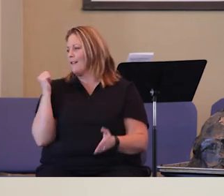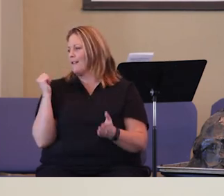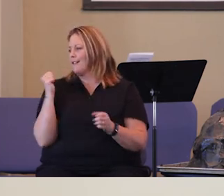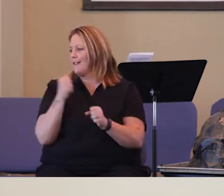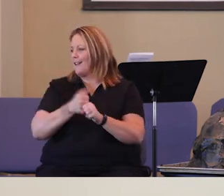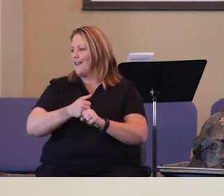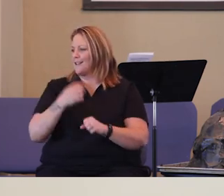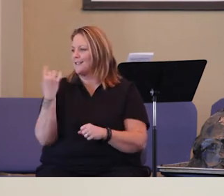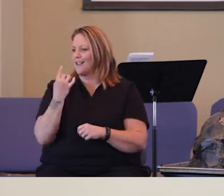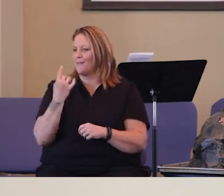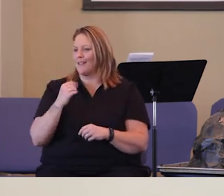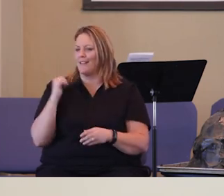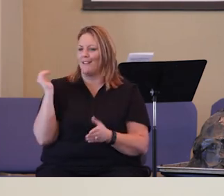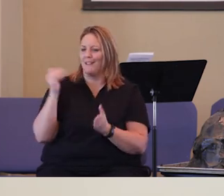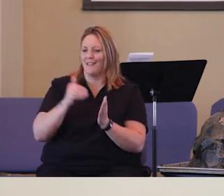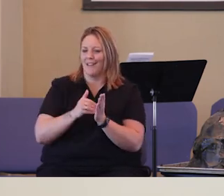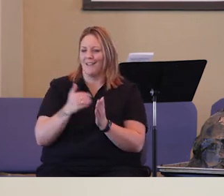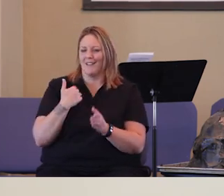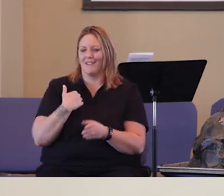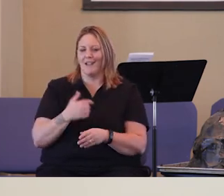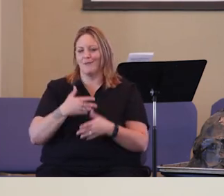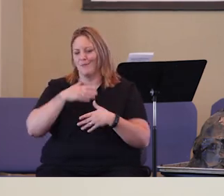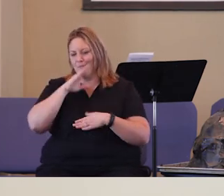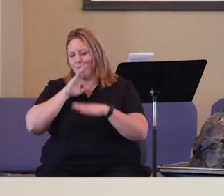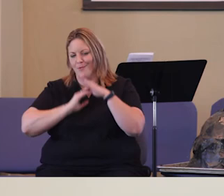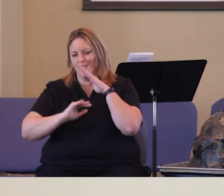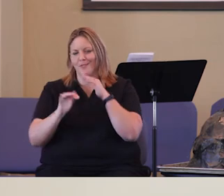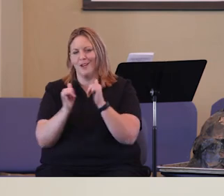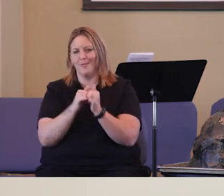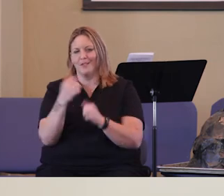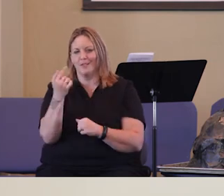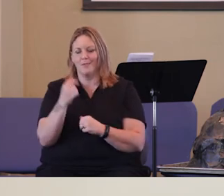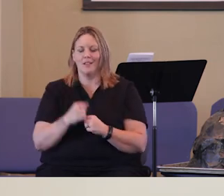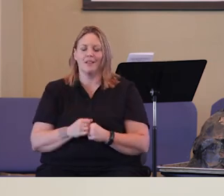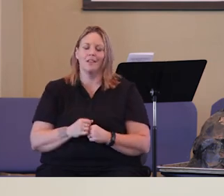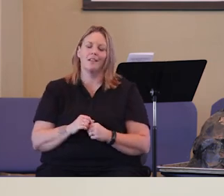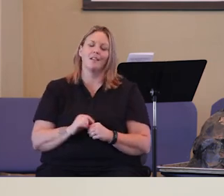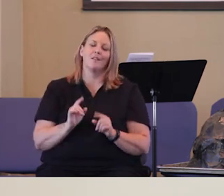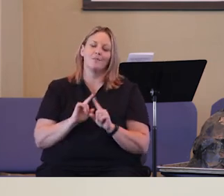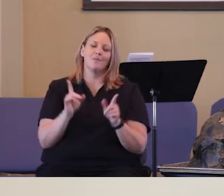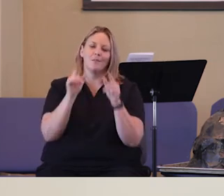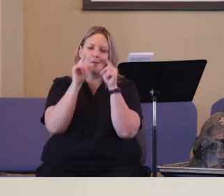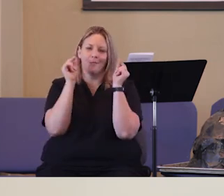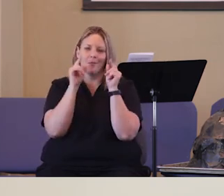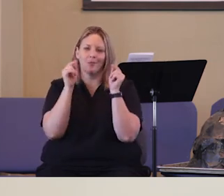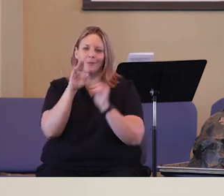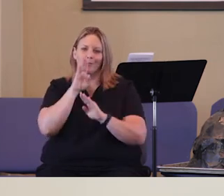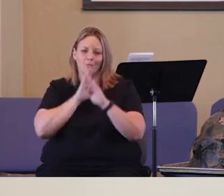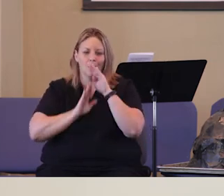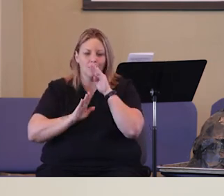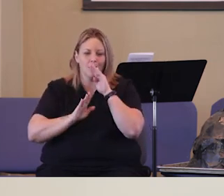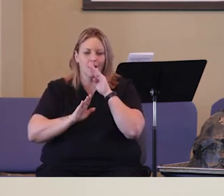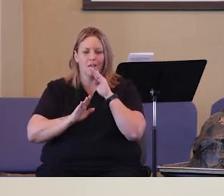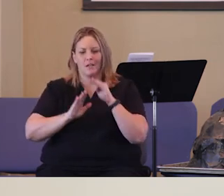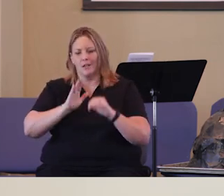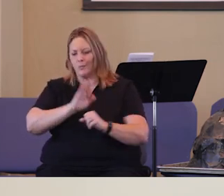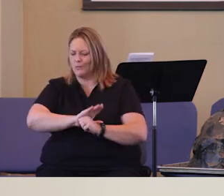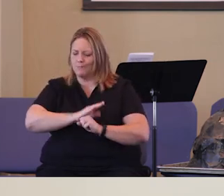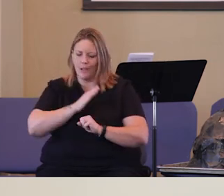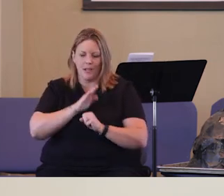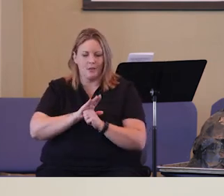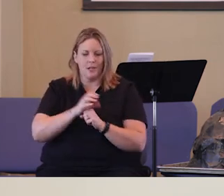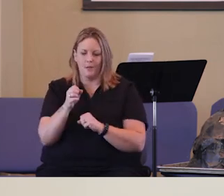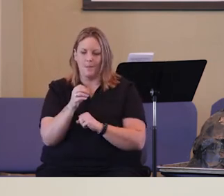I've never done that. I've never hit something an additional time with my hammer just because I was frustrated with something. Okay? Moses was frustrated.